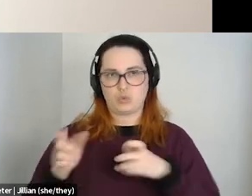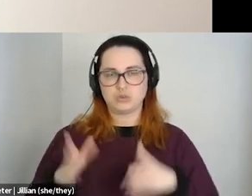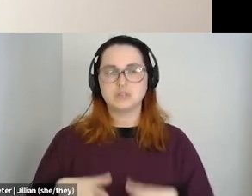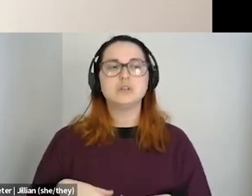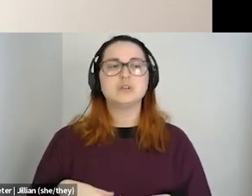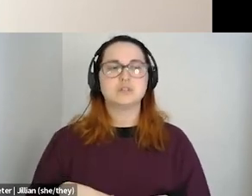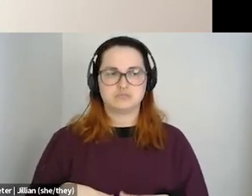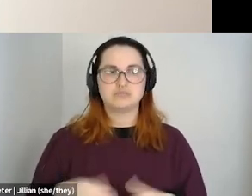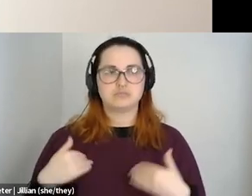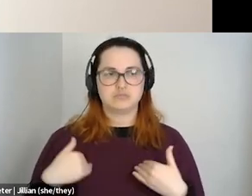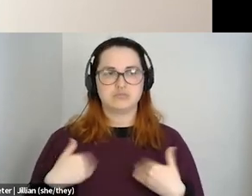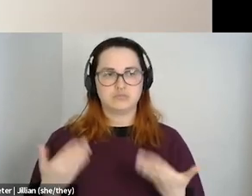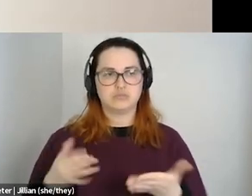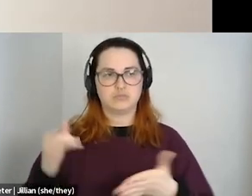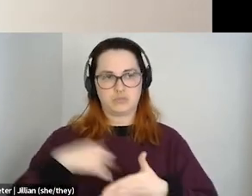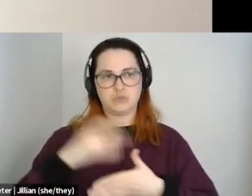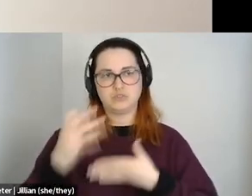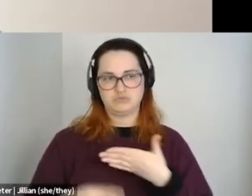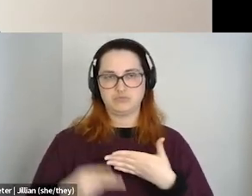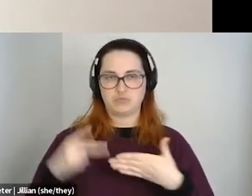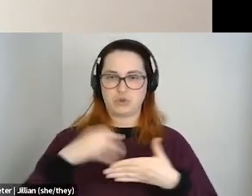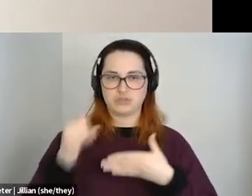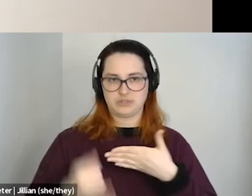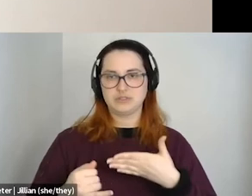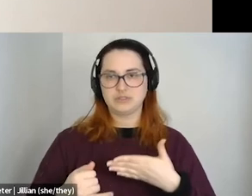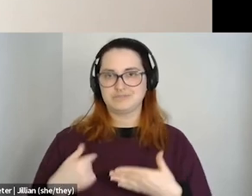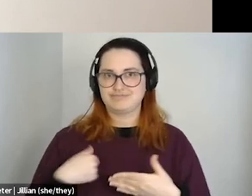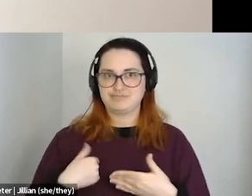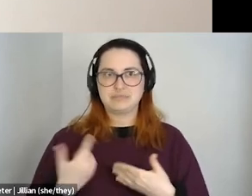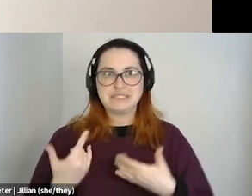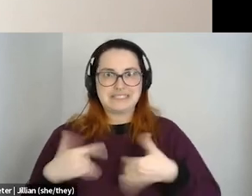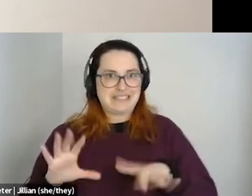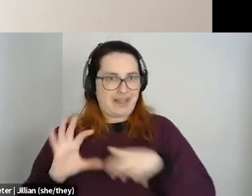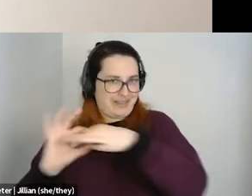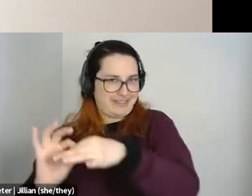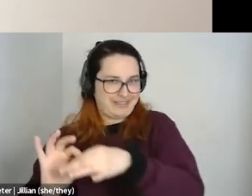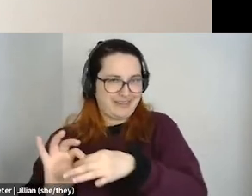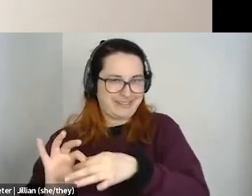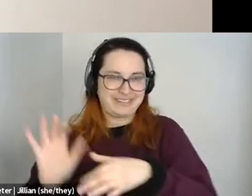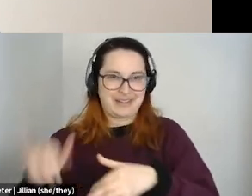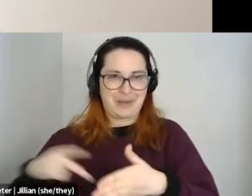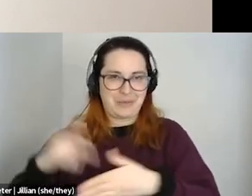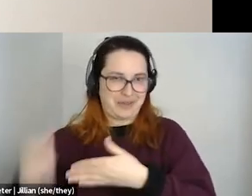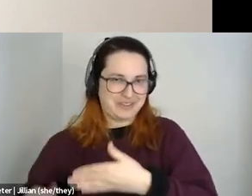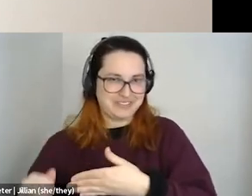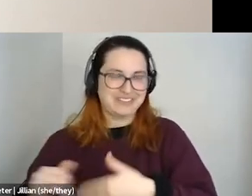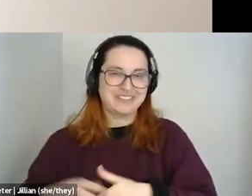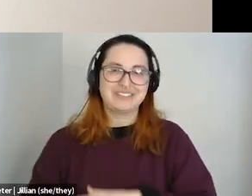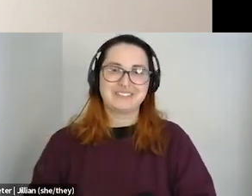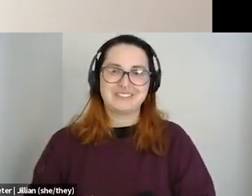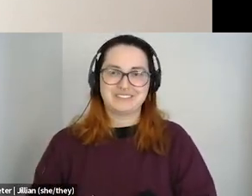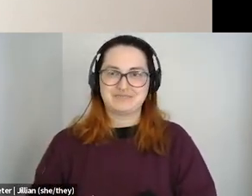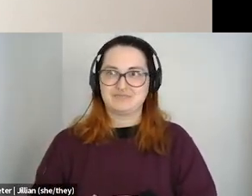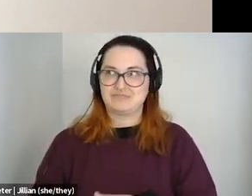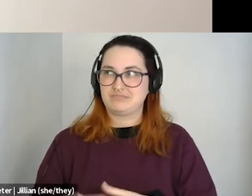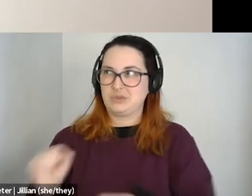still very connected to their work and very connected to all the young people that I met while doing programming here for the